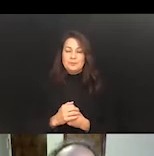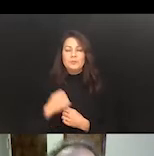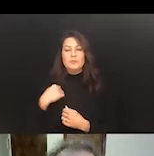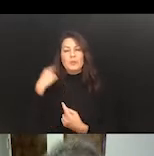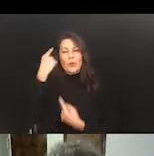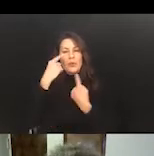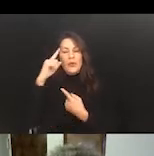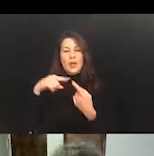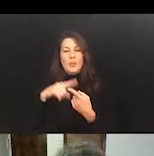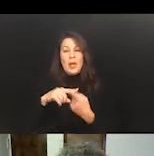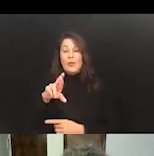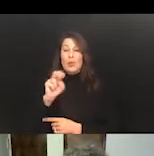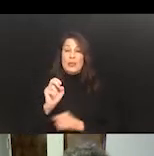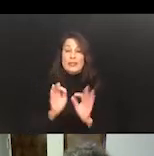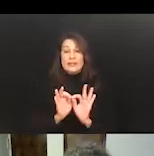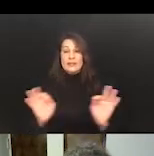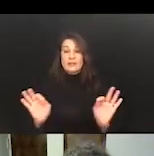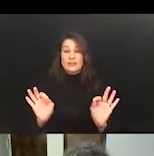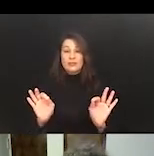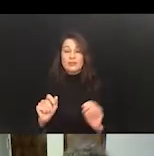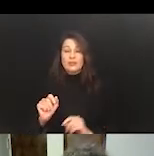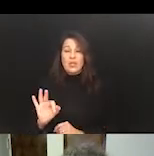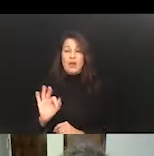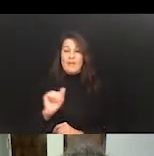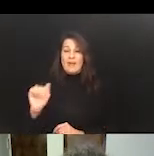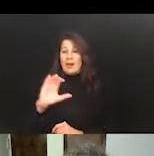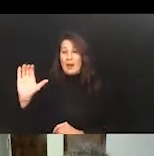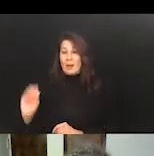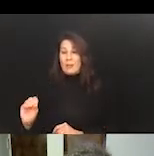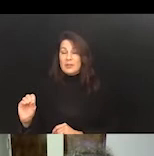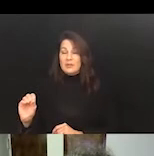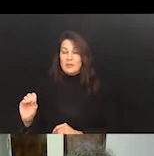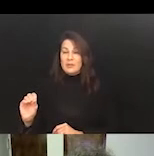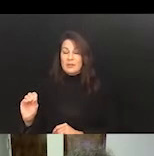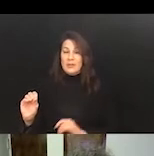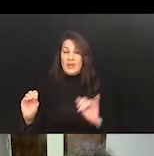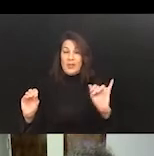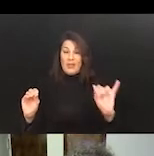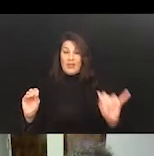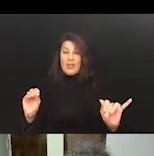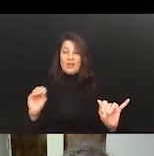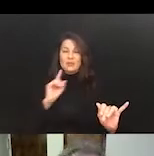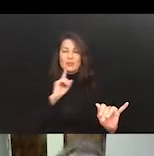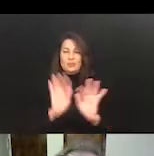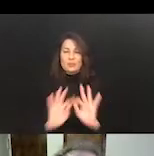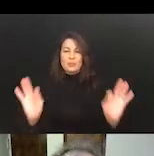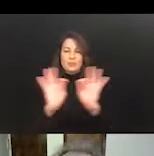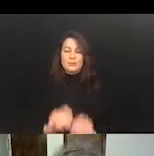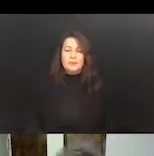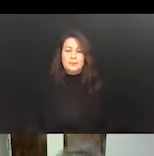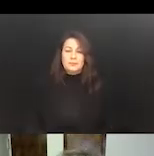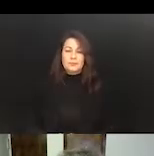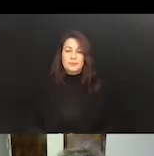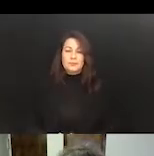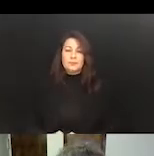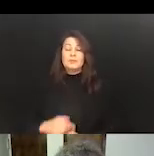the redefinition of a company, that is, is fundamental. And I'll sort of go, even go another